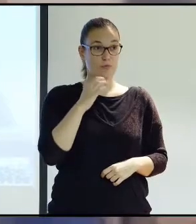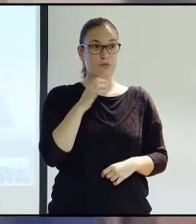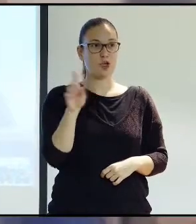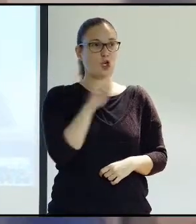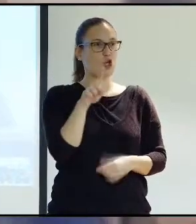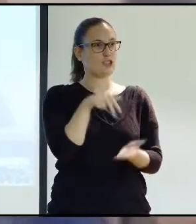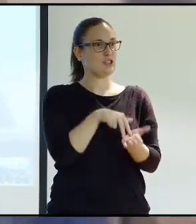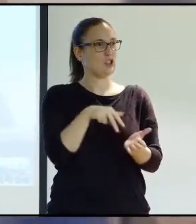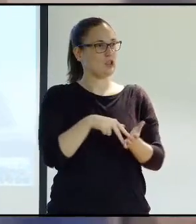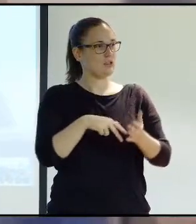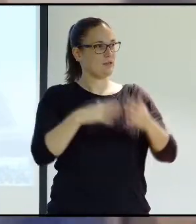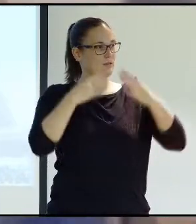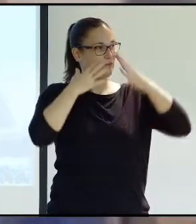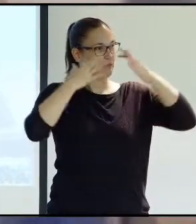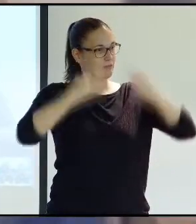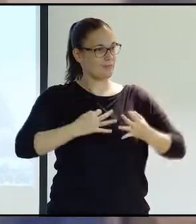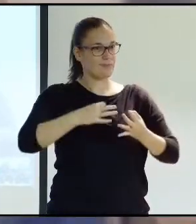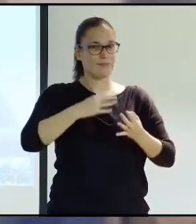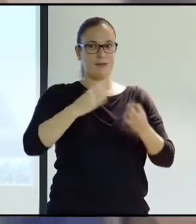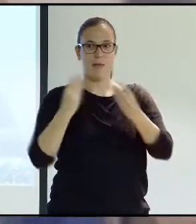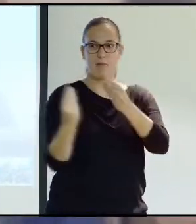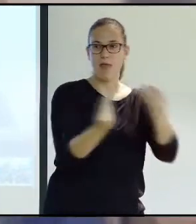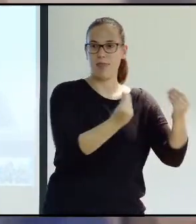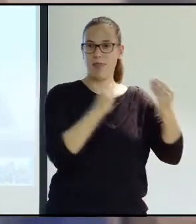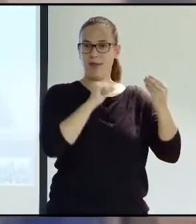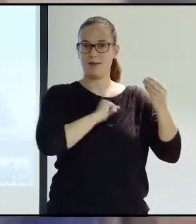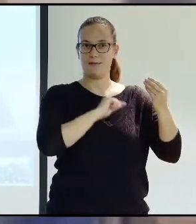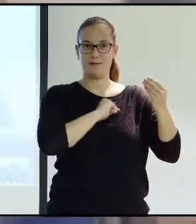It's hard for me to participate with this conference call.